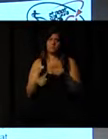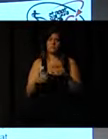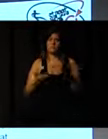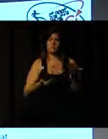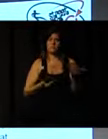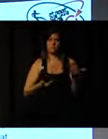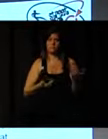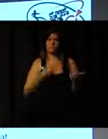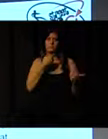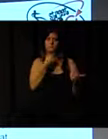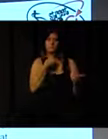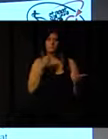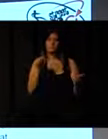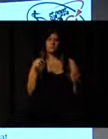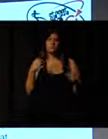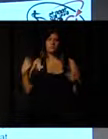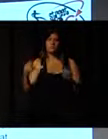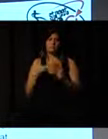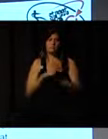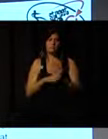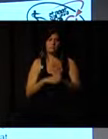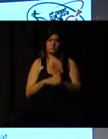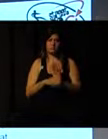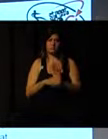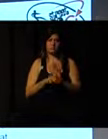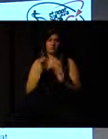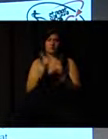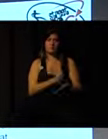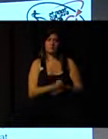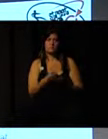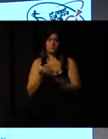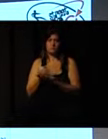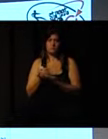programs are driven by the needs of the young people.